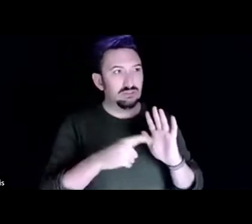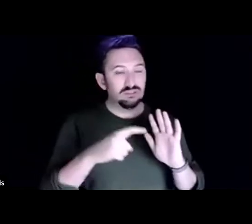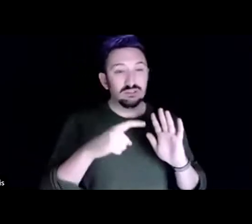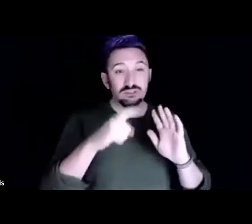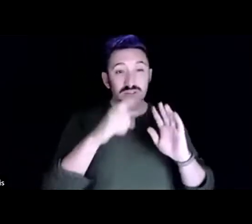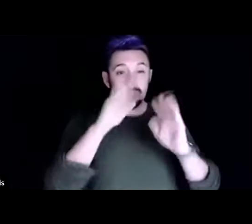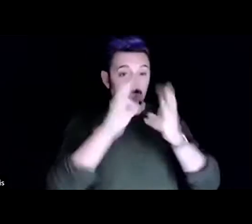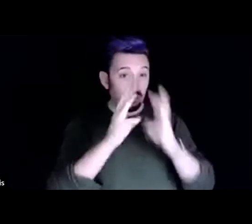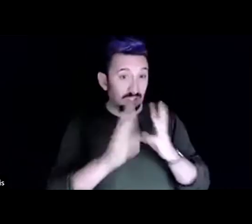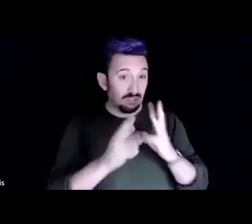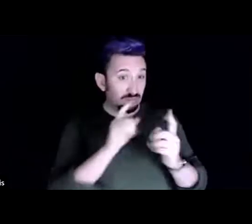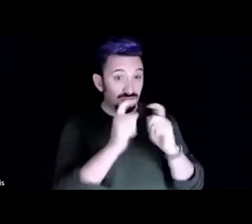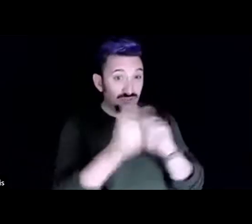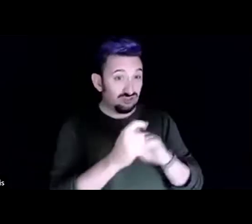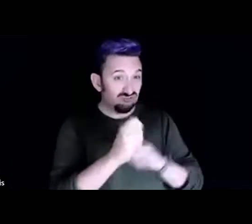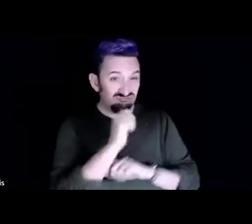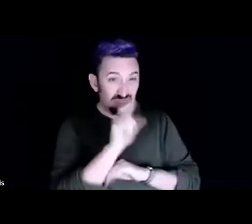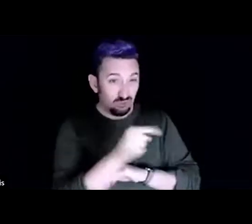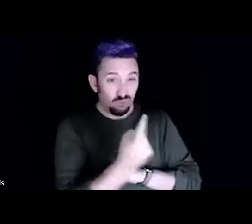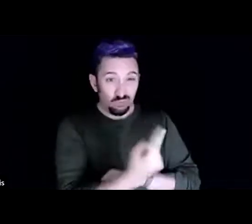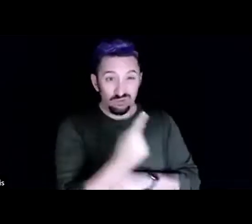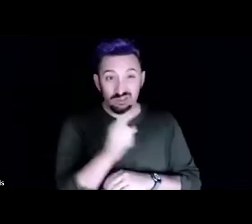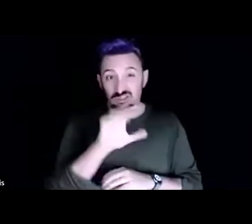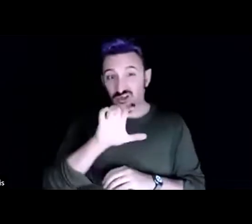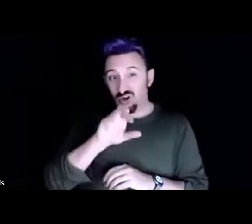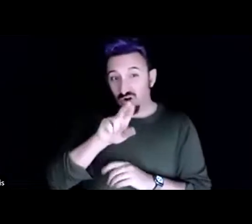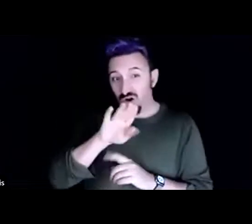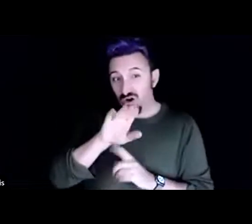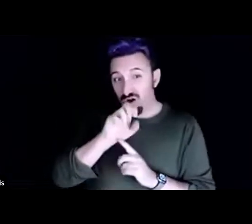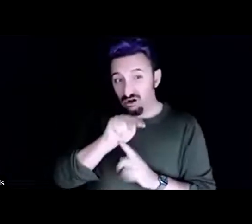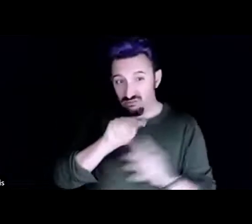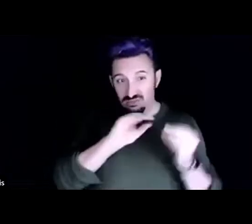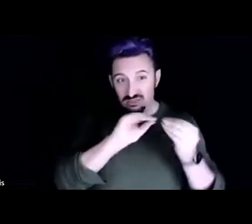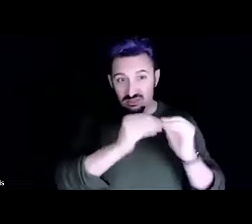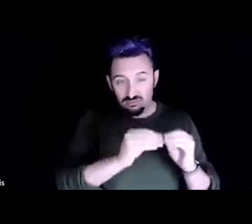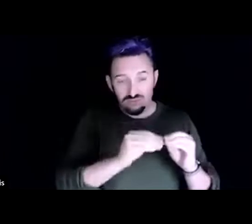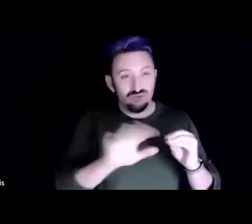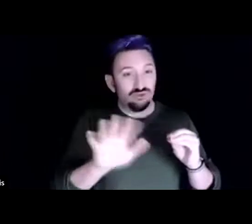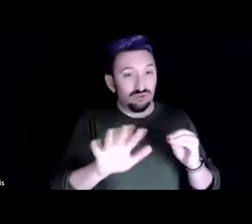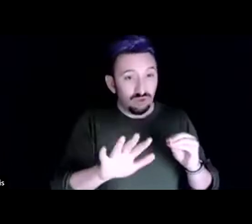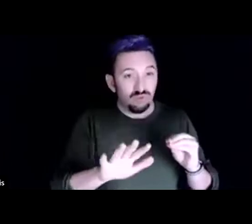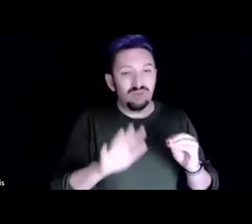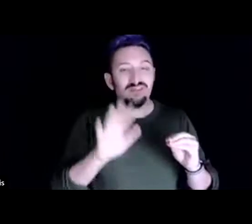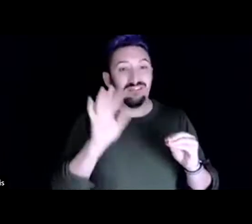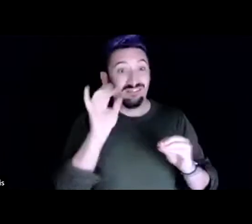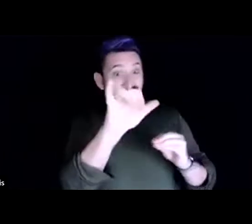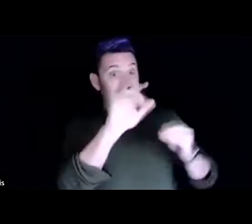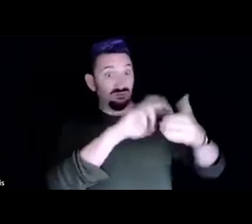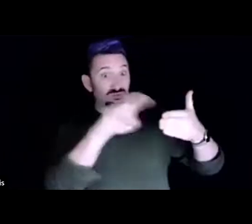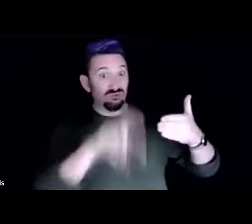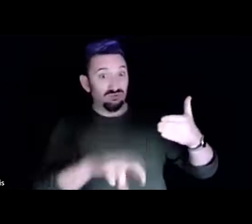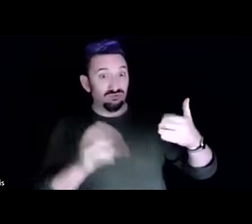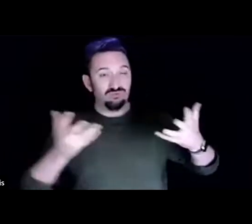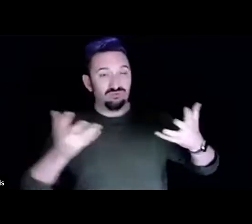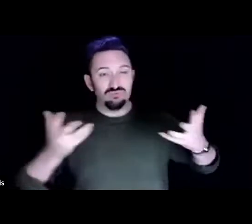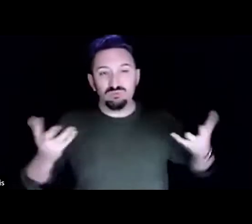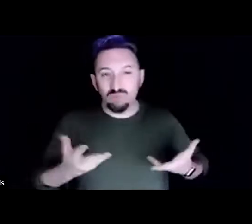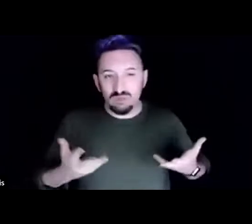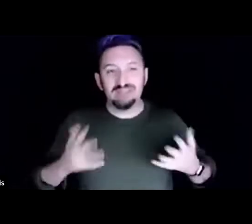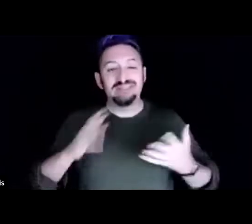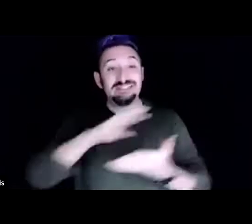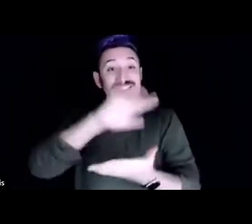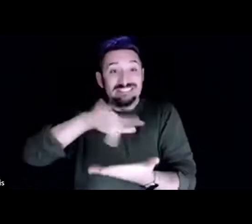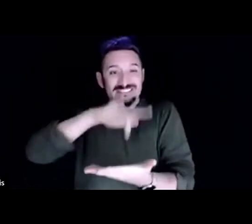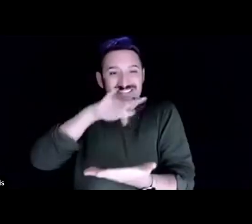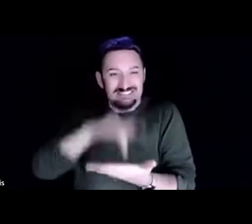Climate change represents massive ecosystem degradation on a global scale. So the